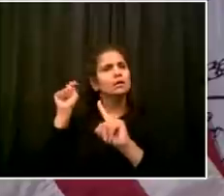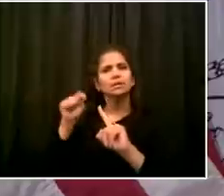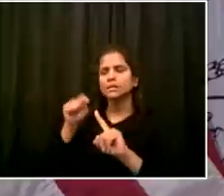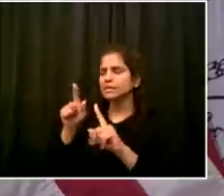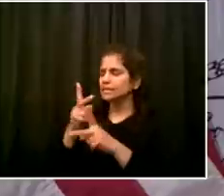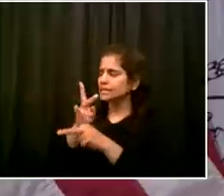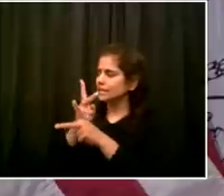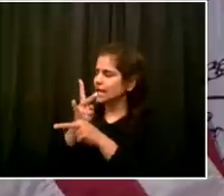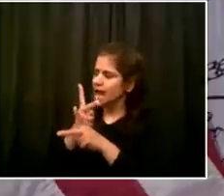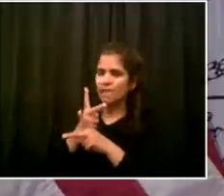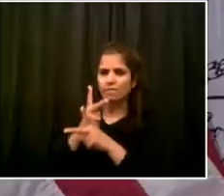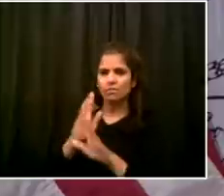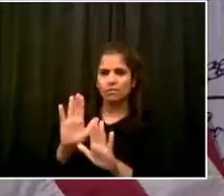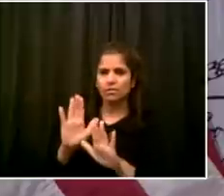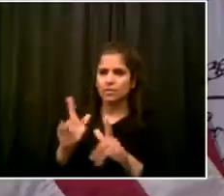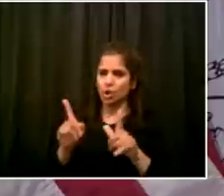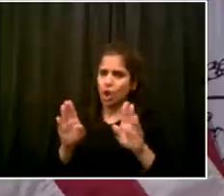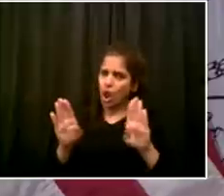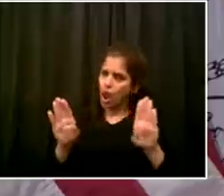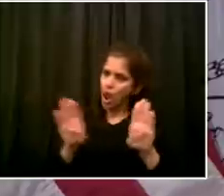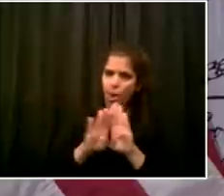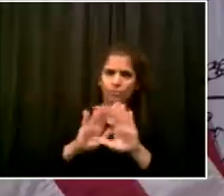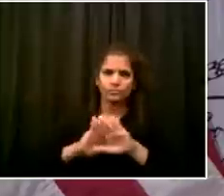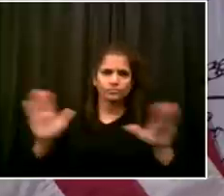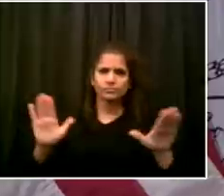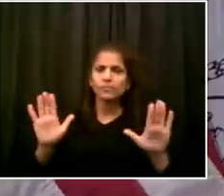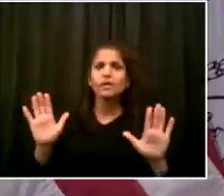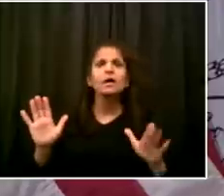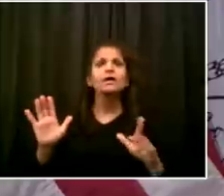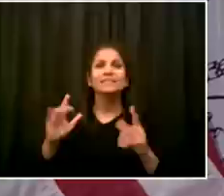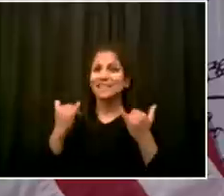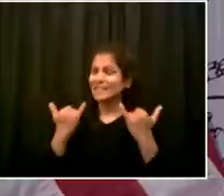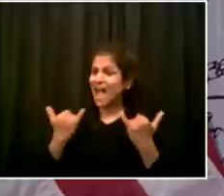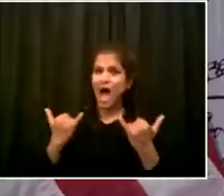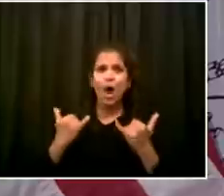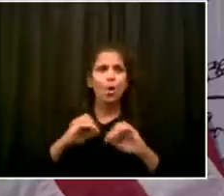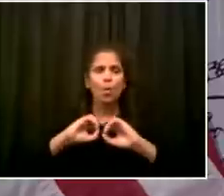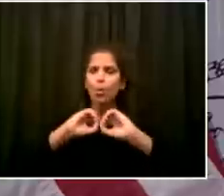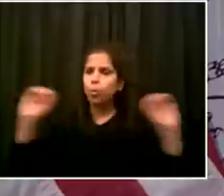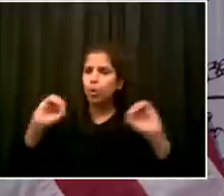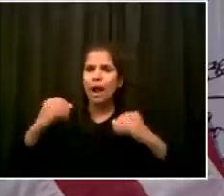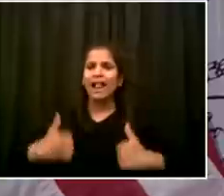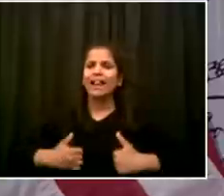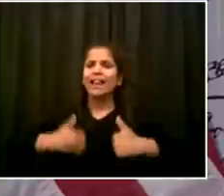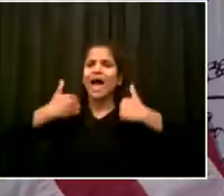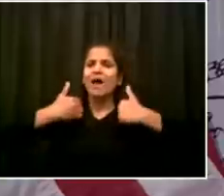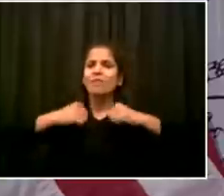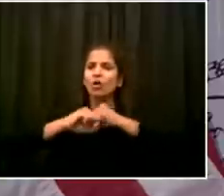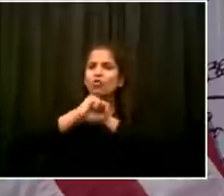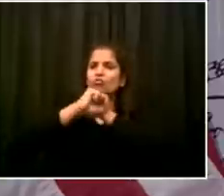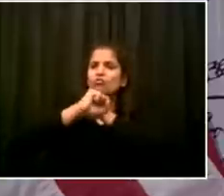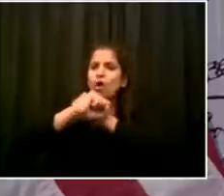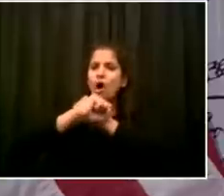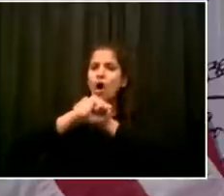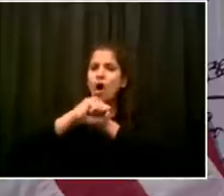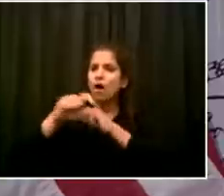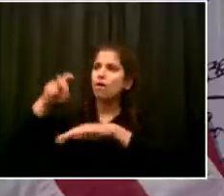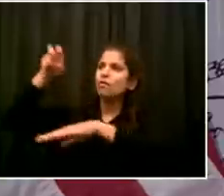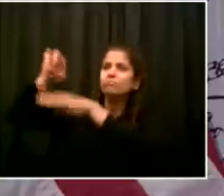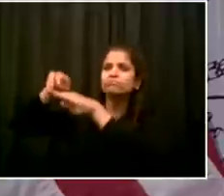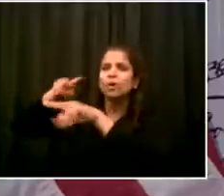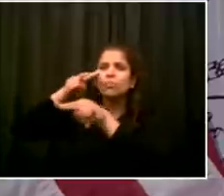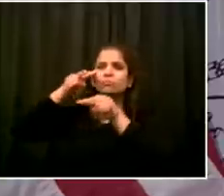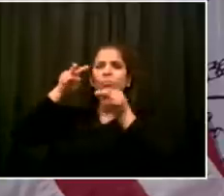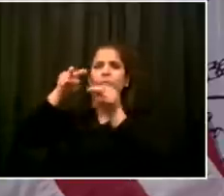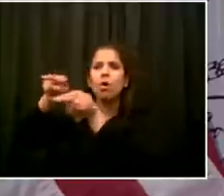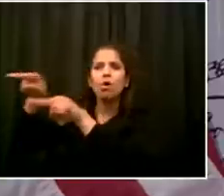won't be gatherings, there won't be sports, we're going to be very cautious, both because of what could happen on the beaches themselves, and we